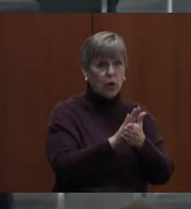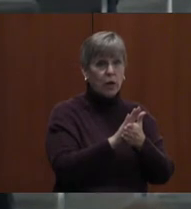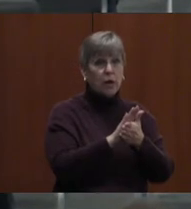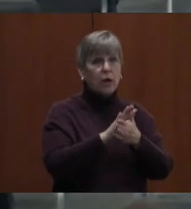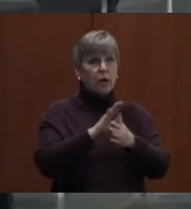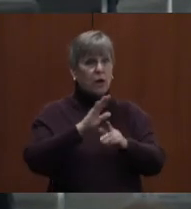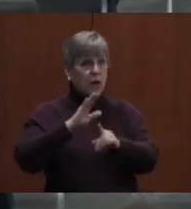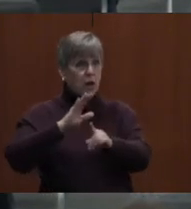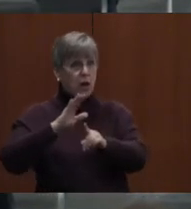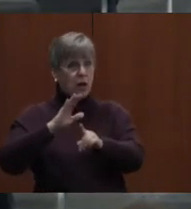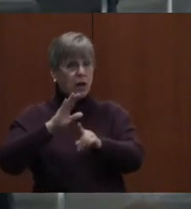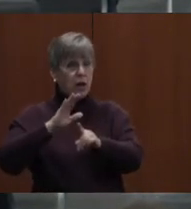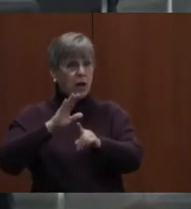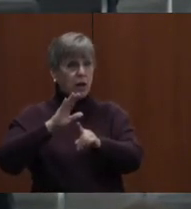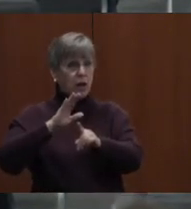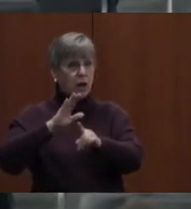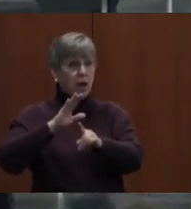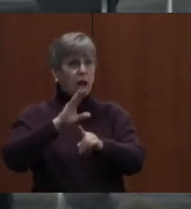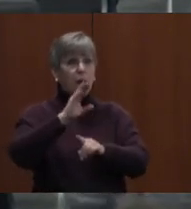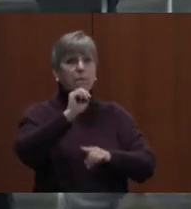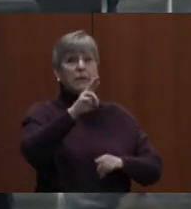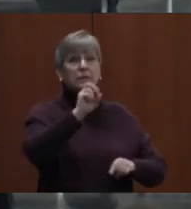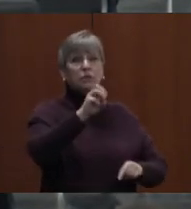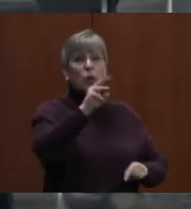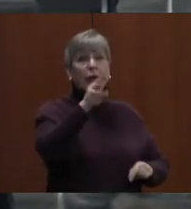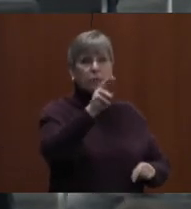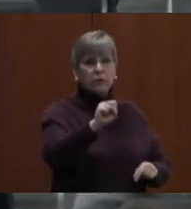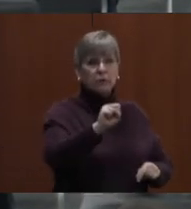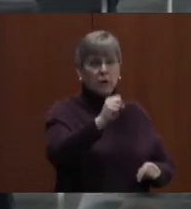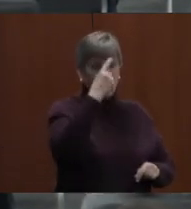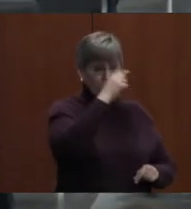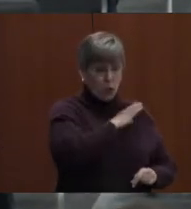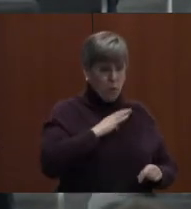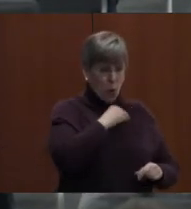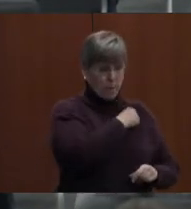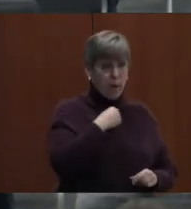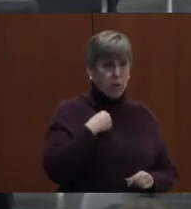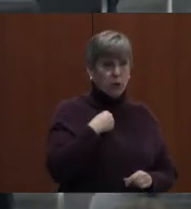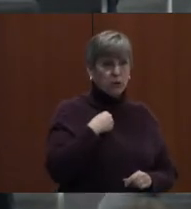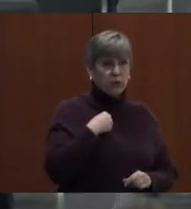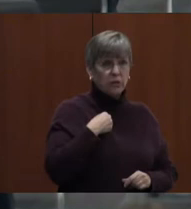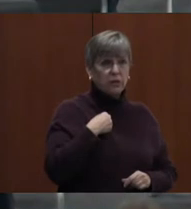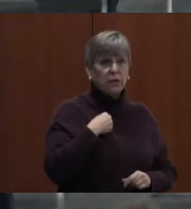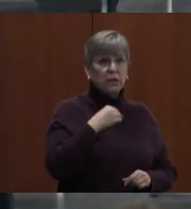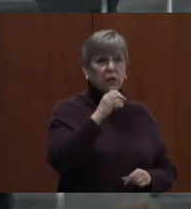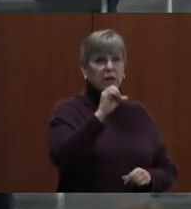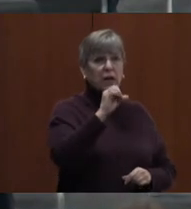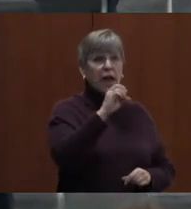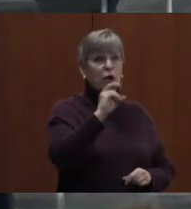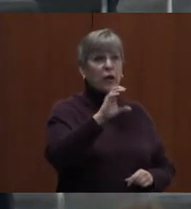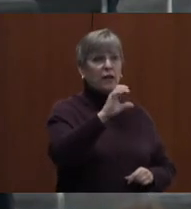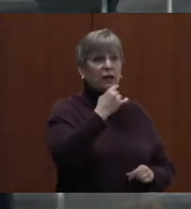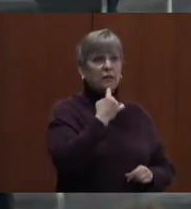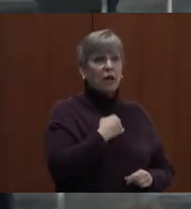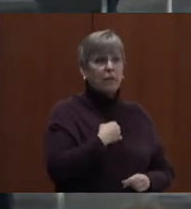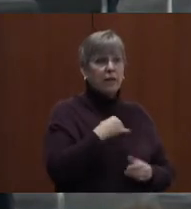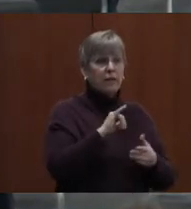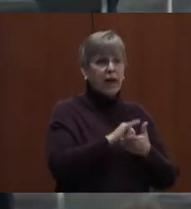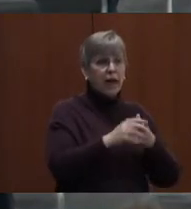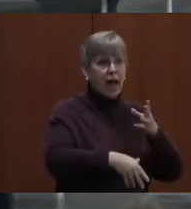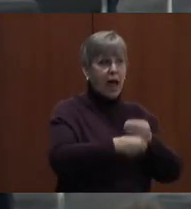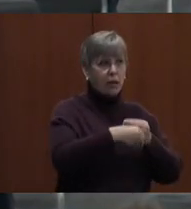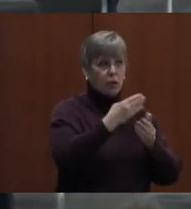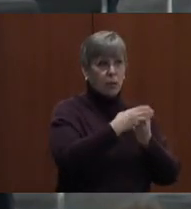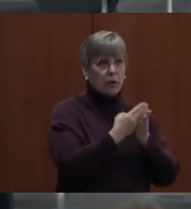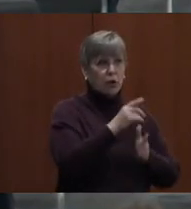just you can keep the running tab here. So, Mrs. Williams, just for the board members, Eric is telling me that that add to the budget